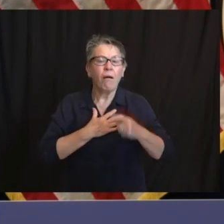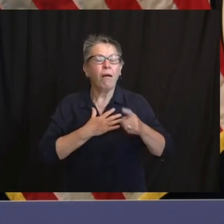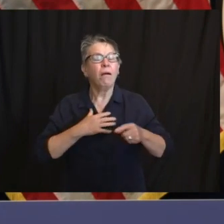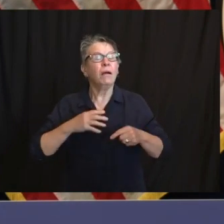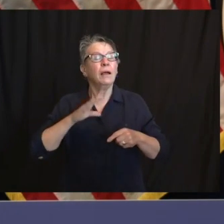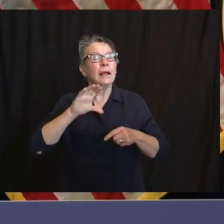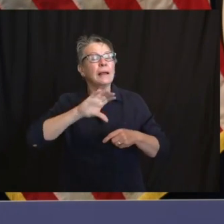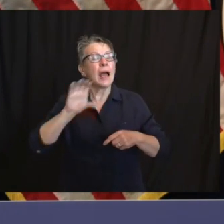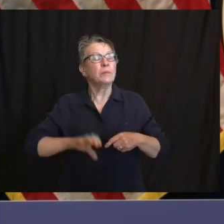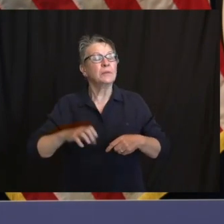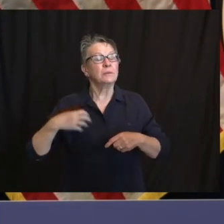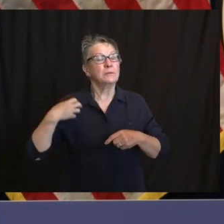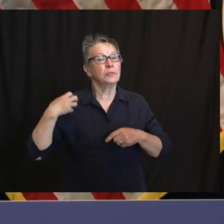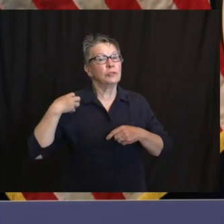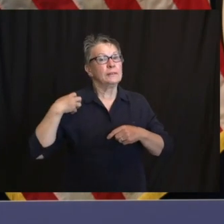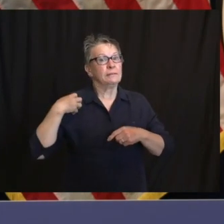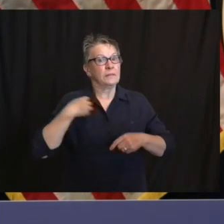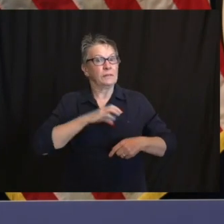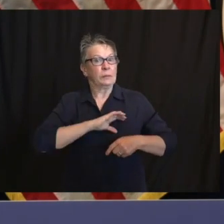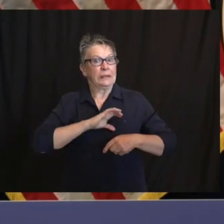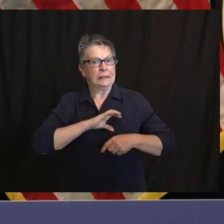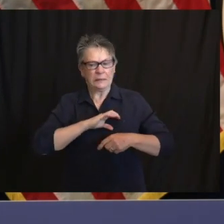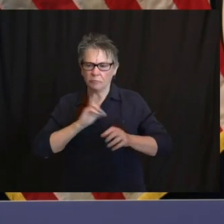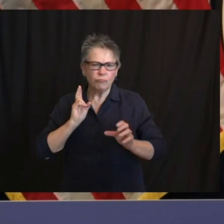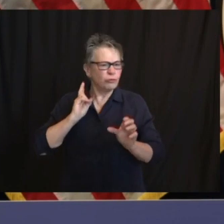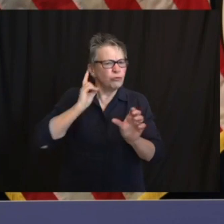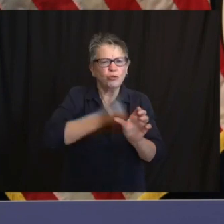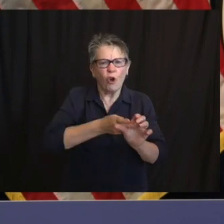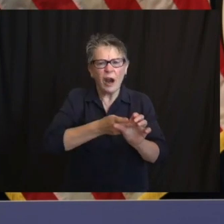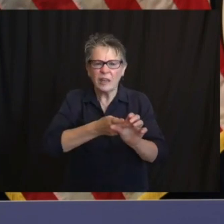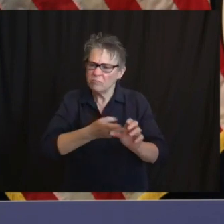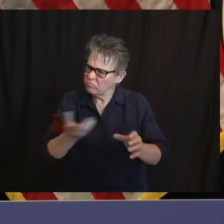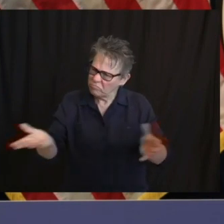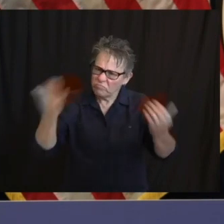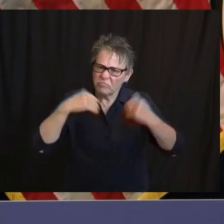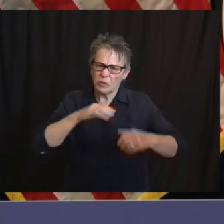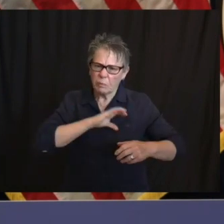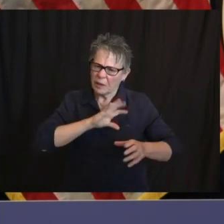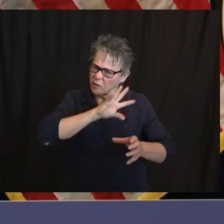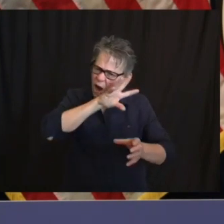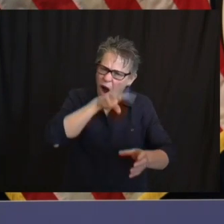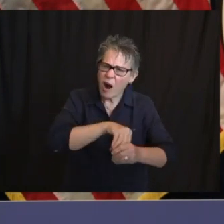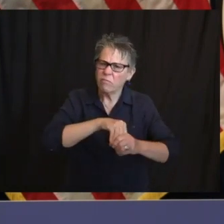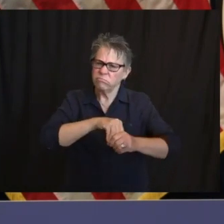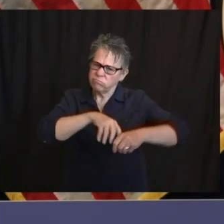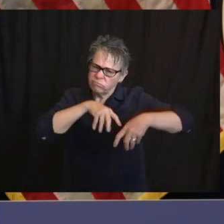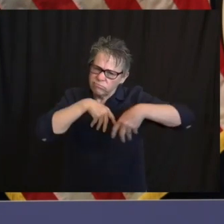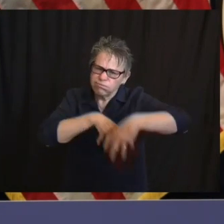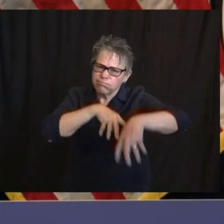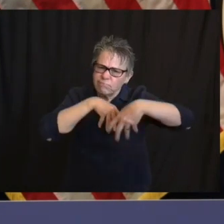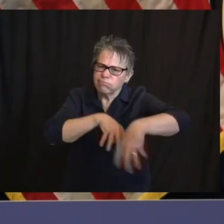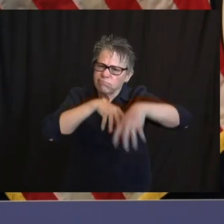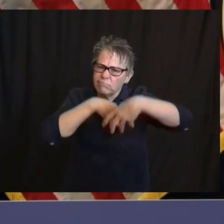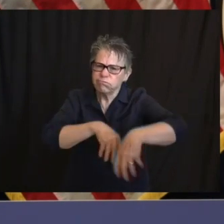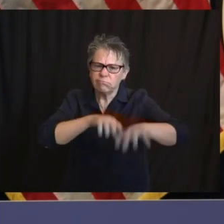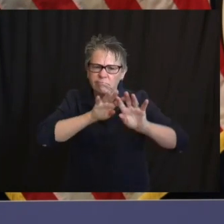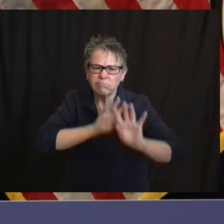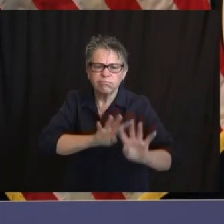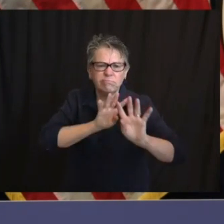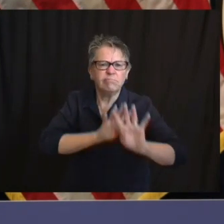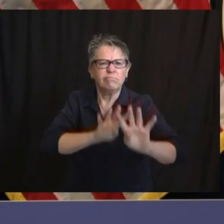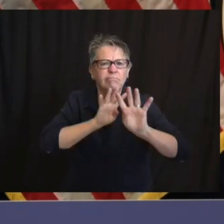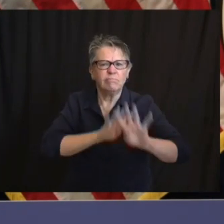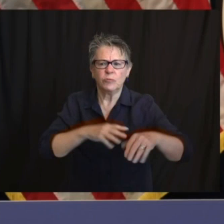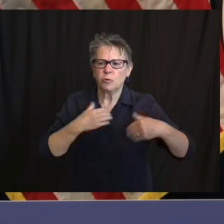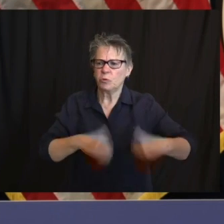I spoke with the chief on Sunday morning to express that directly. I watched with pride to see the peaceful protests